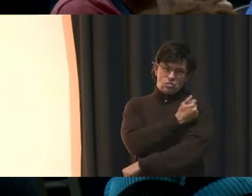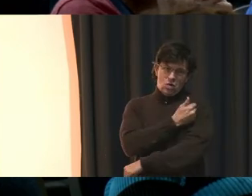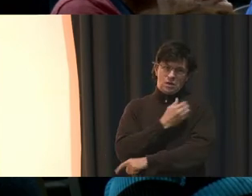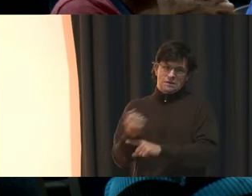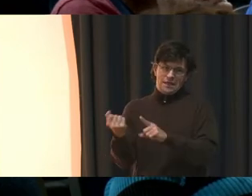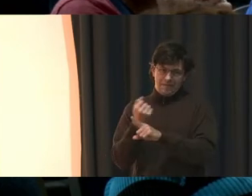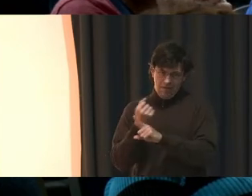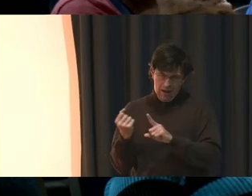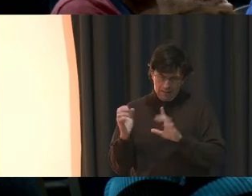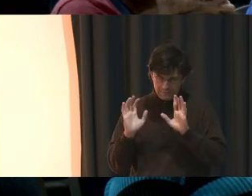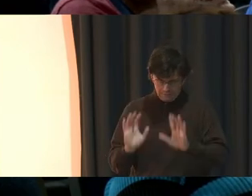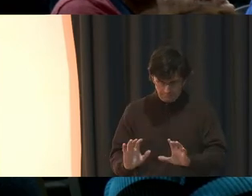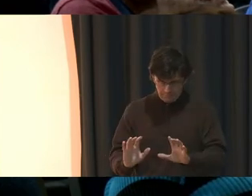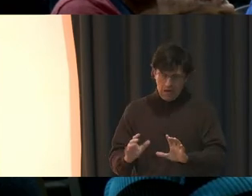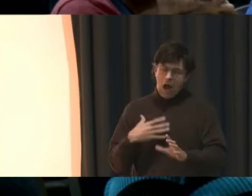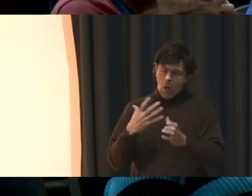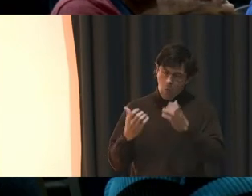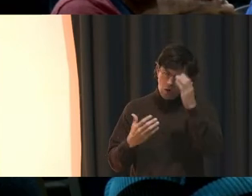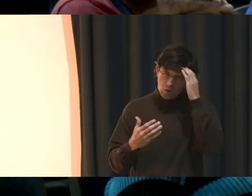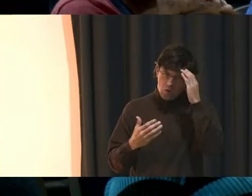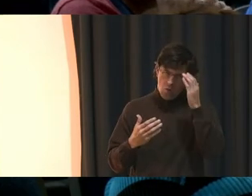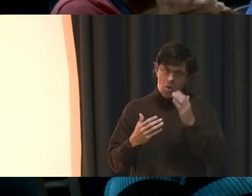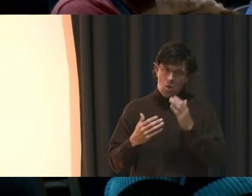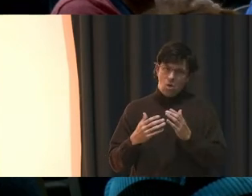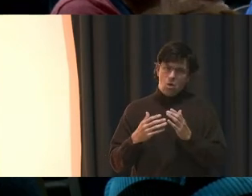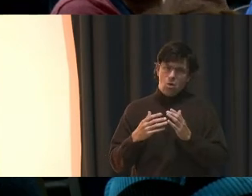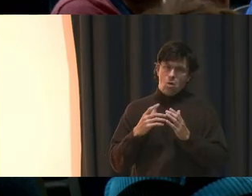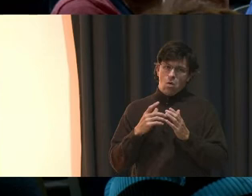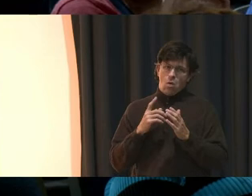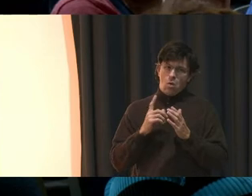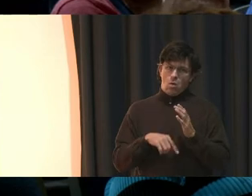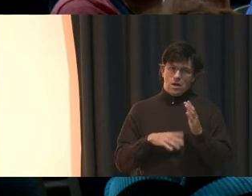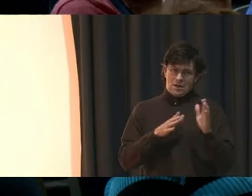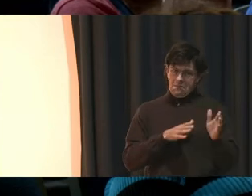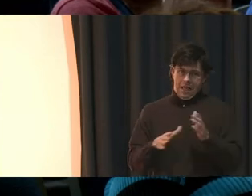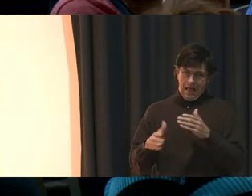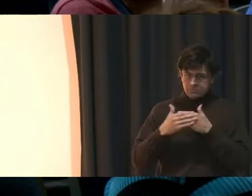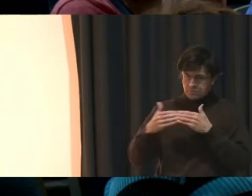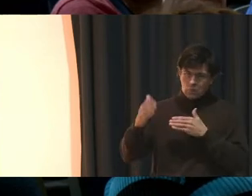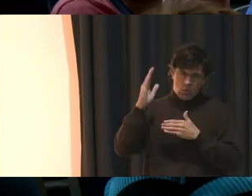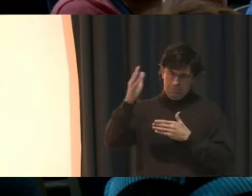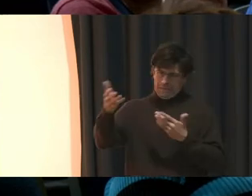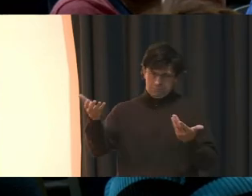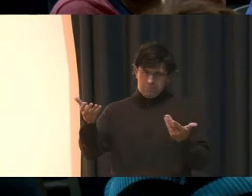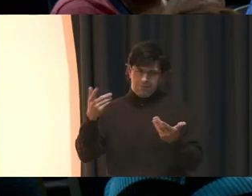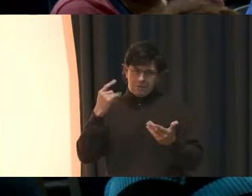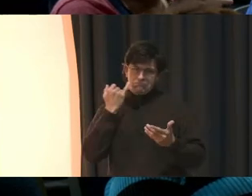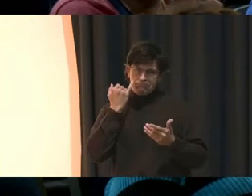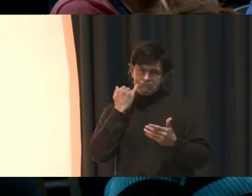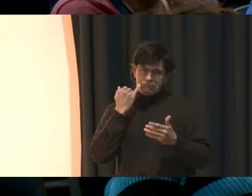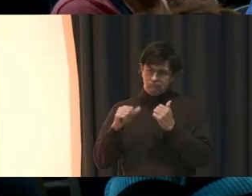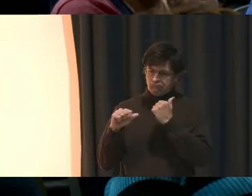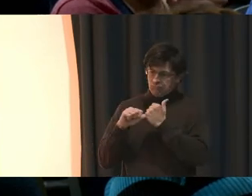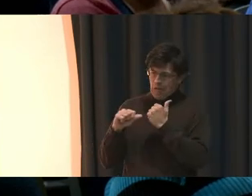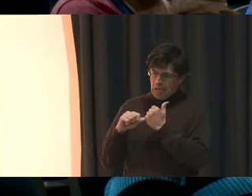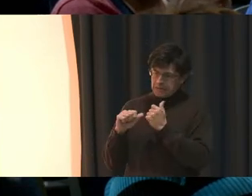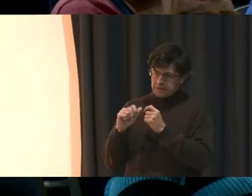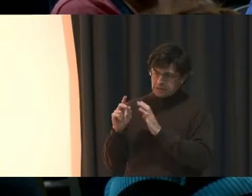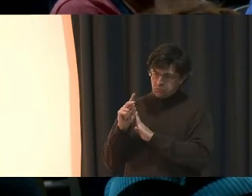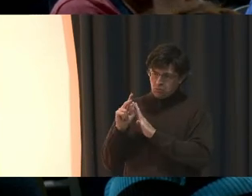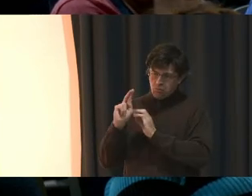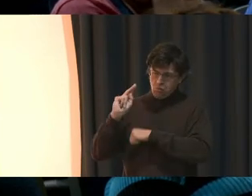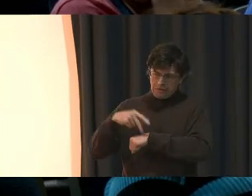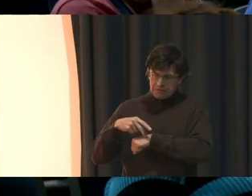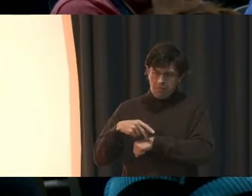violence, I want to know what are the consequences. Because let's say the assistant principal, the